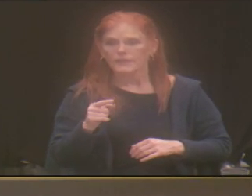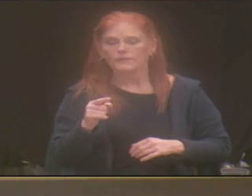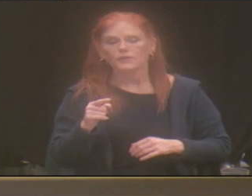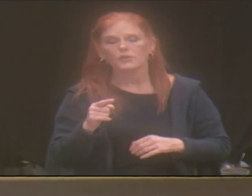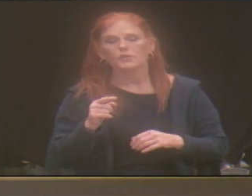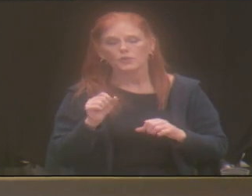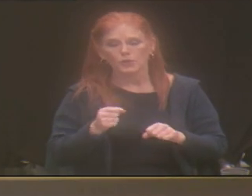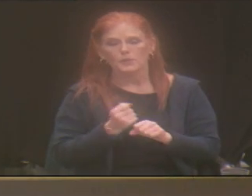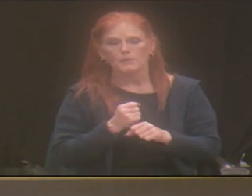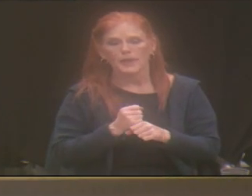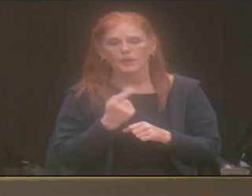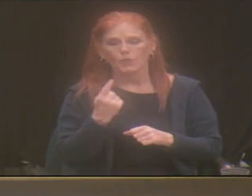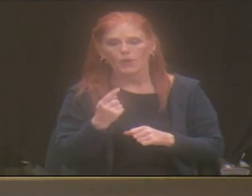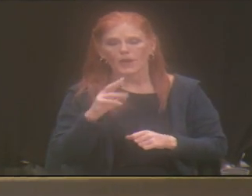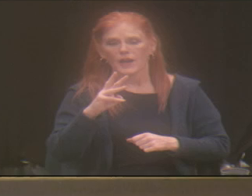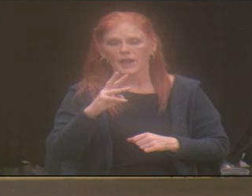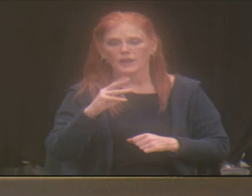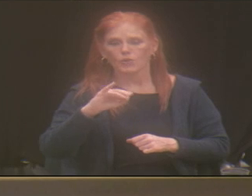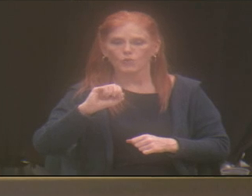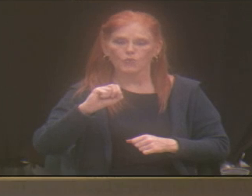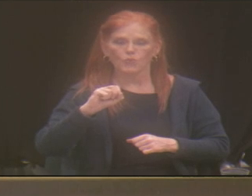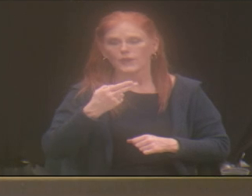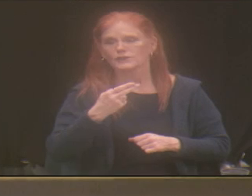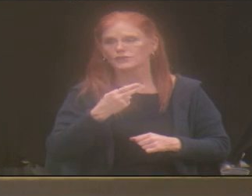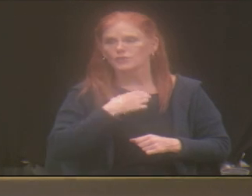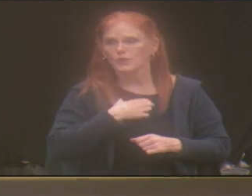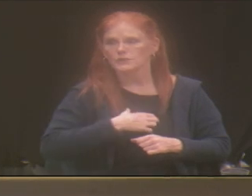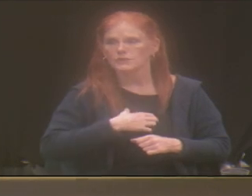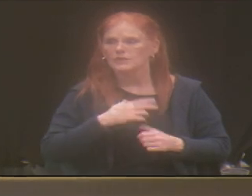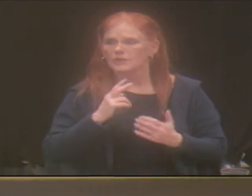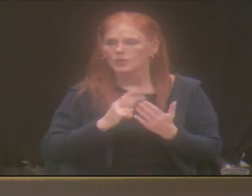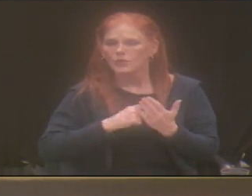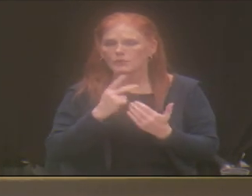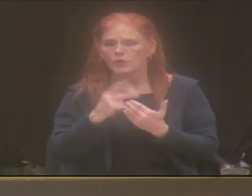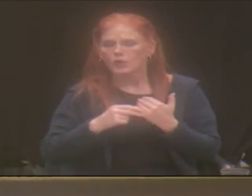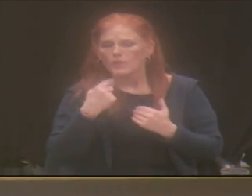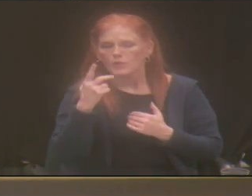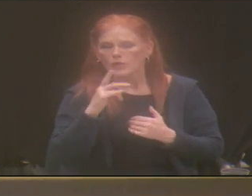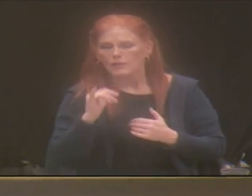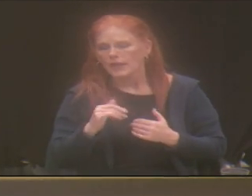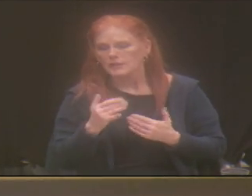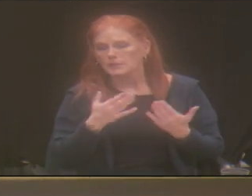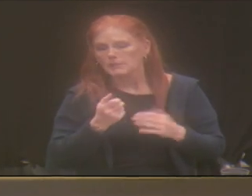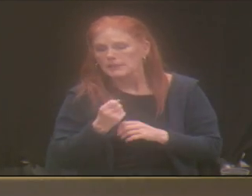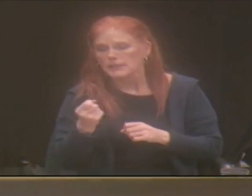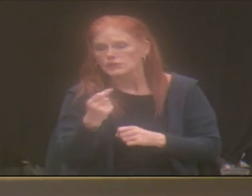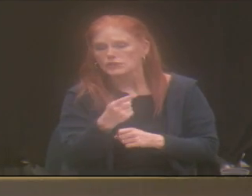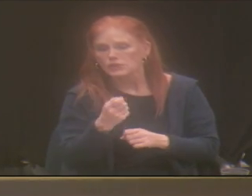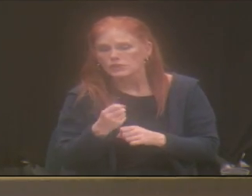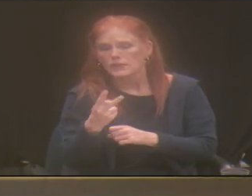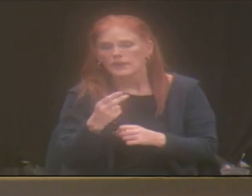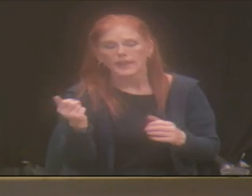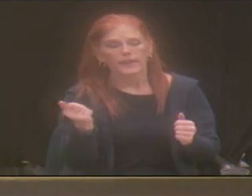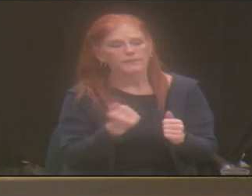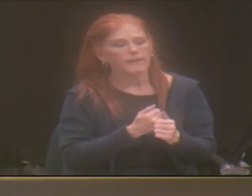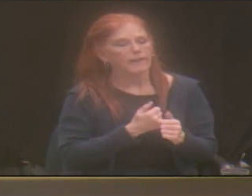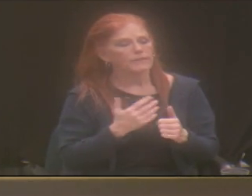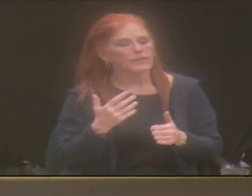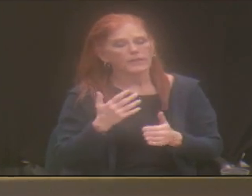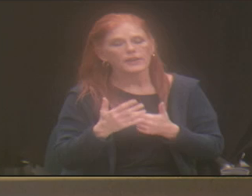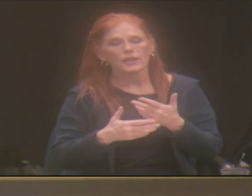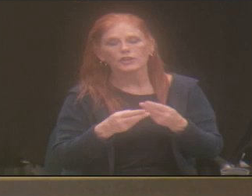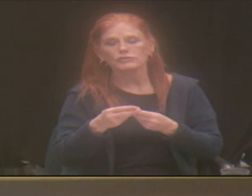in terms of what would this program look like a year from now, if everything went as